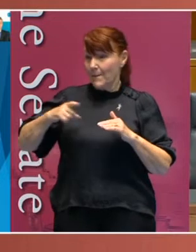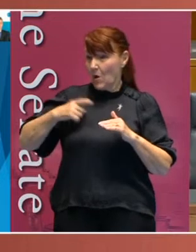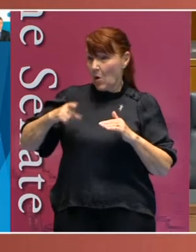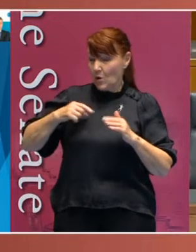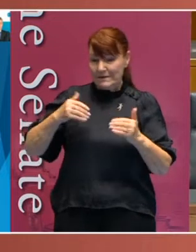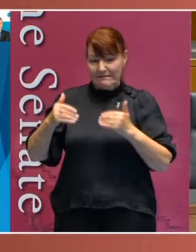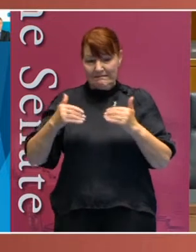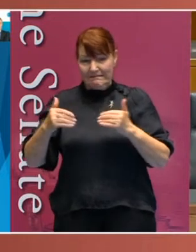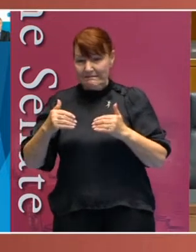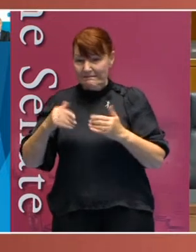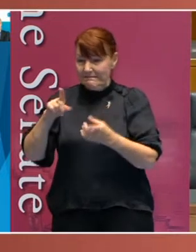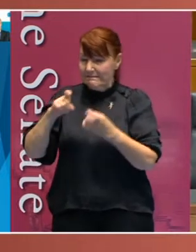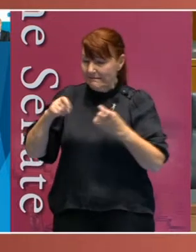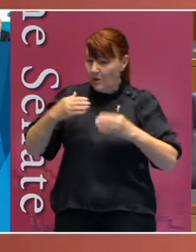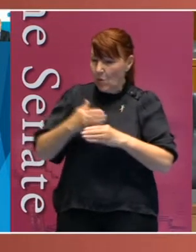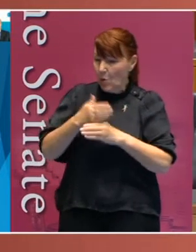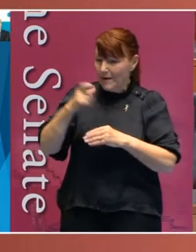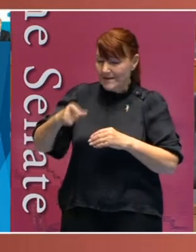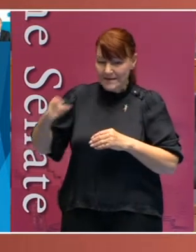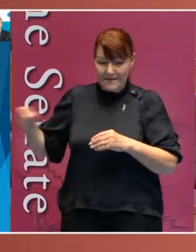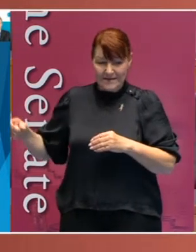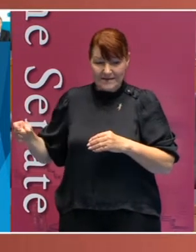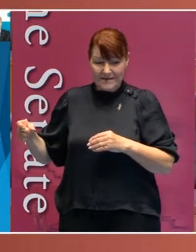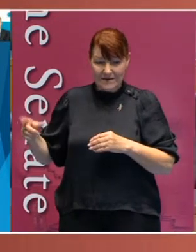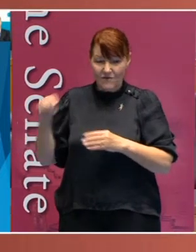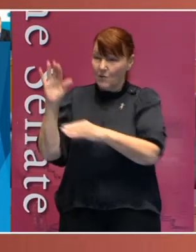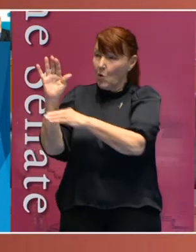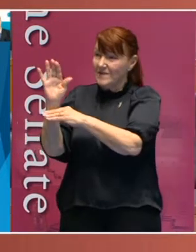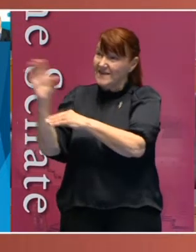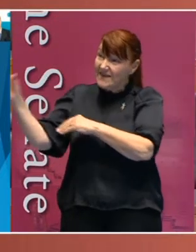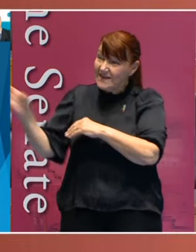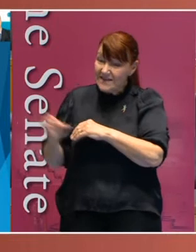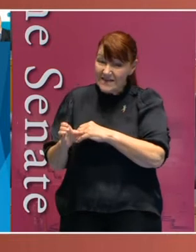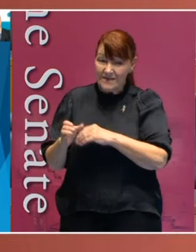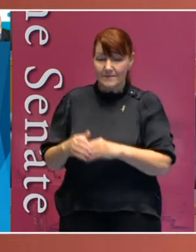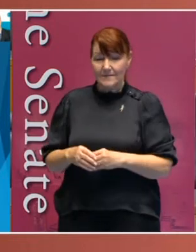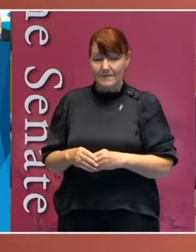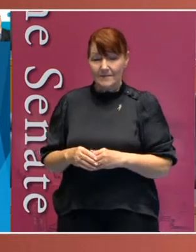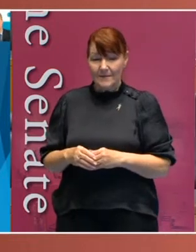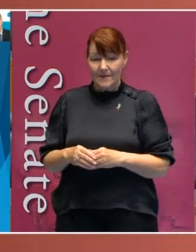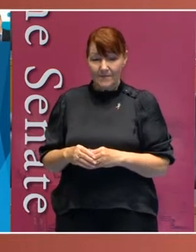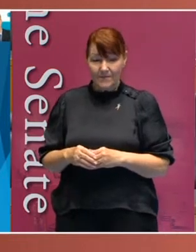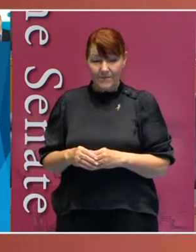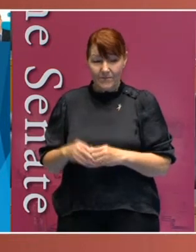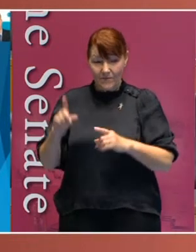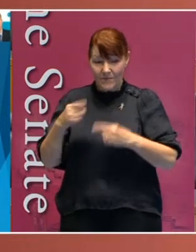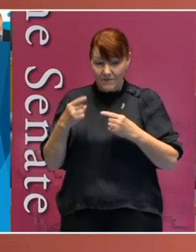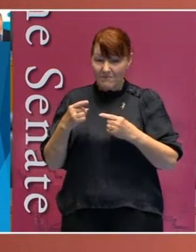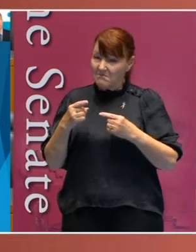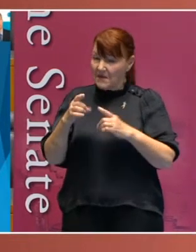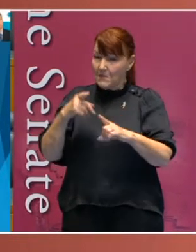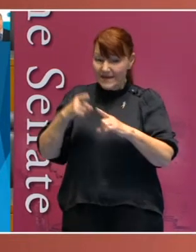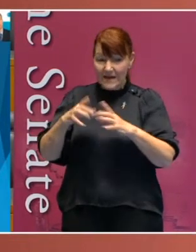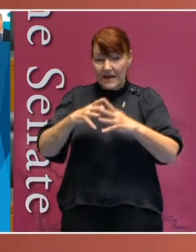a shortage of workers entering from overseas, when particularly large